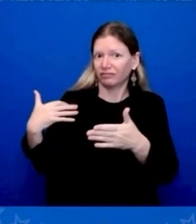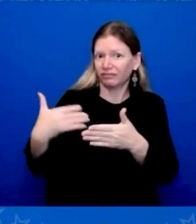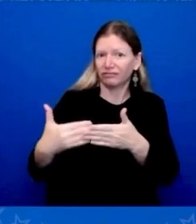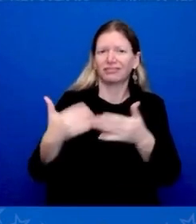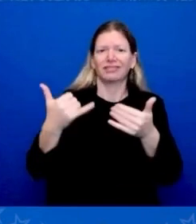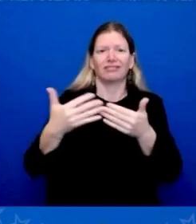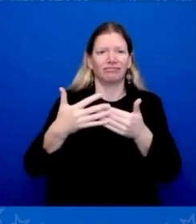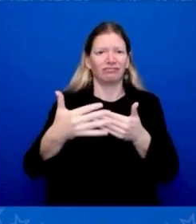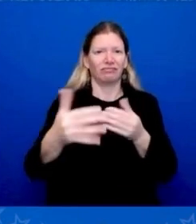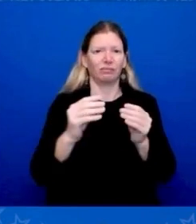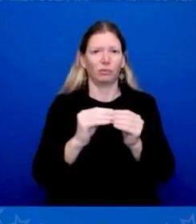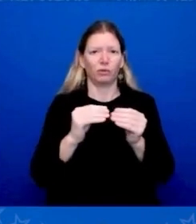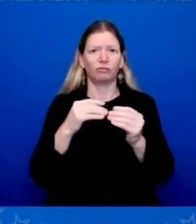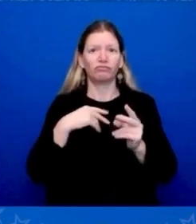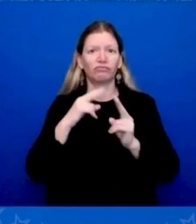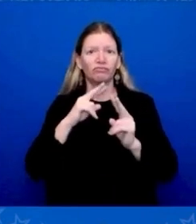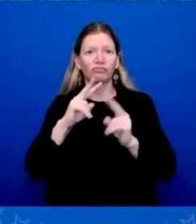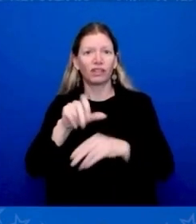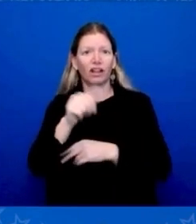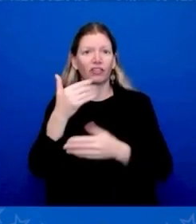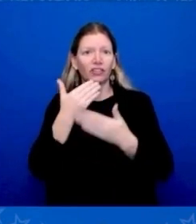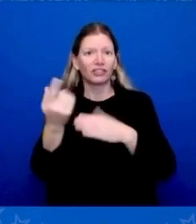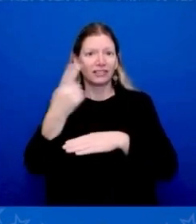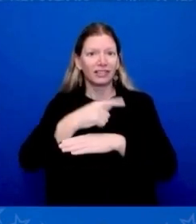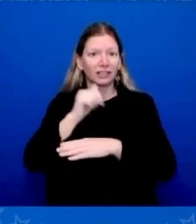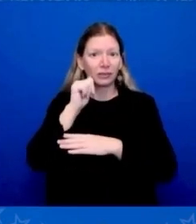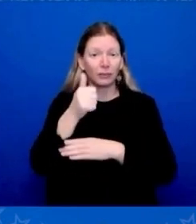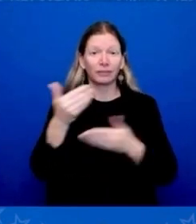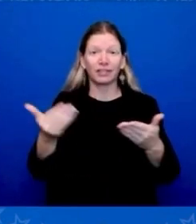Let me see. They told me — they gave me five people here.